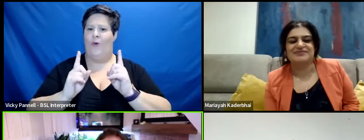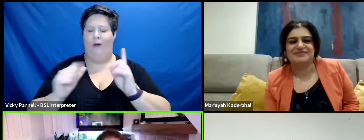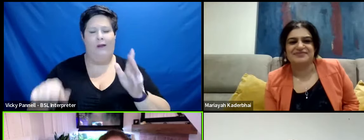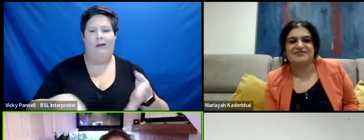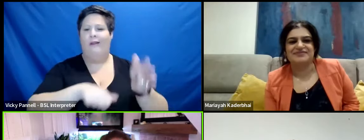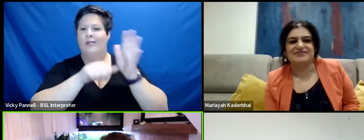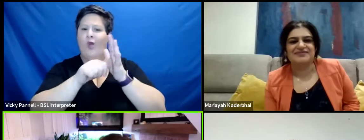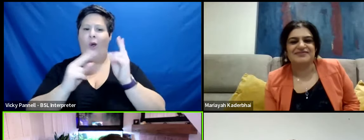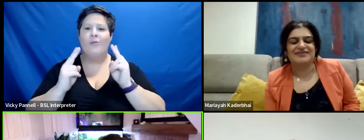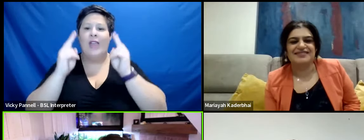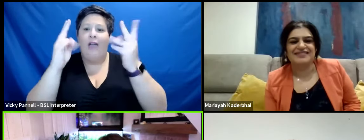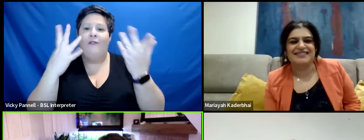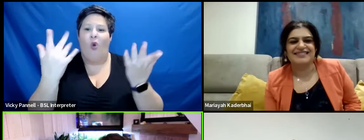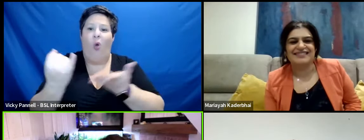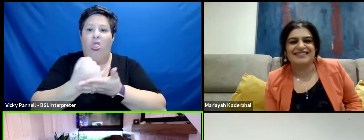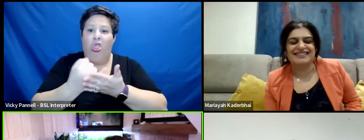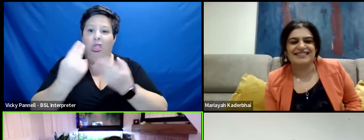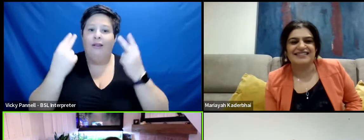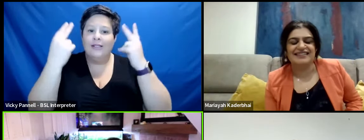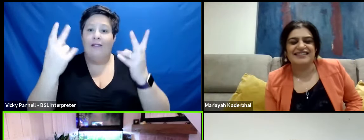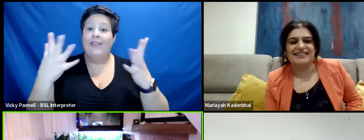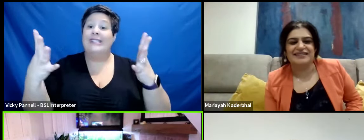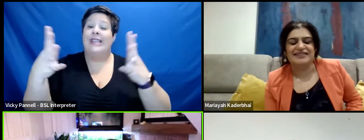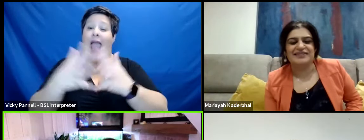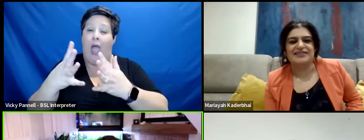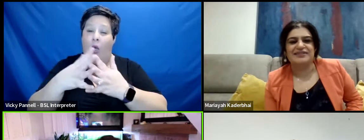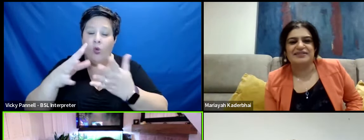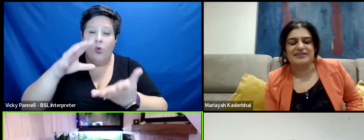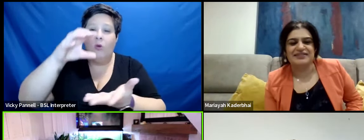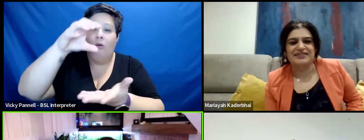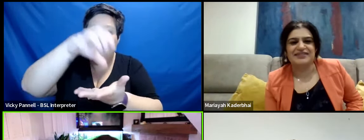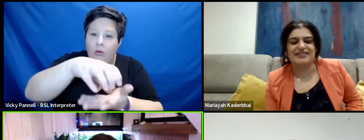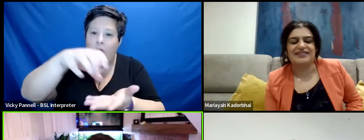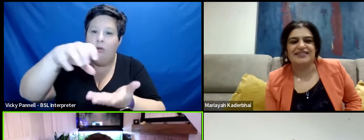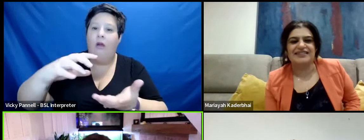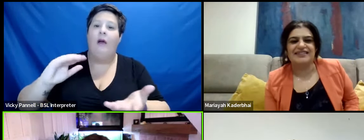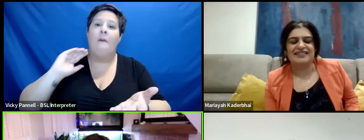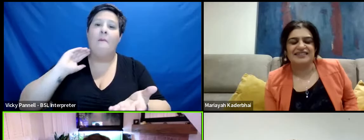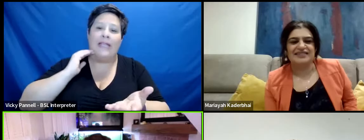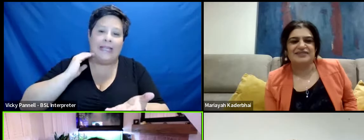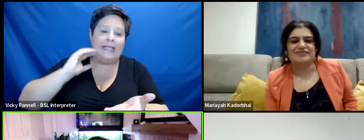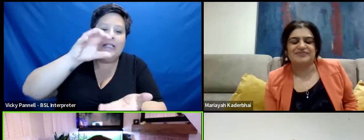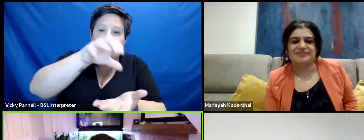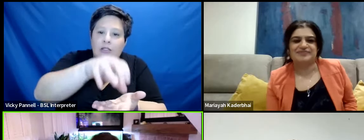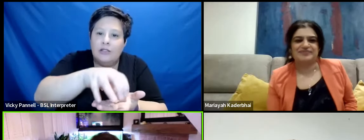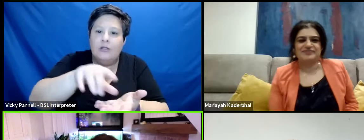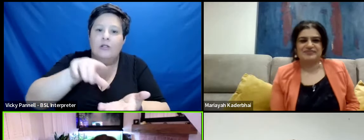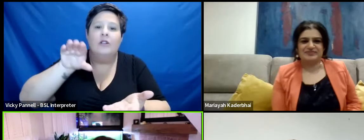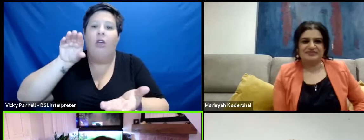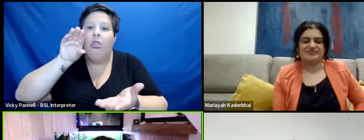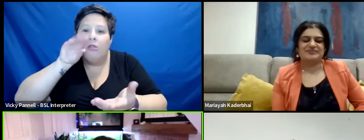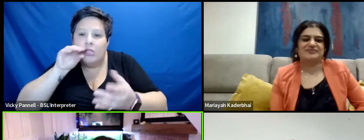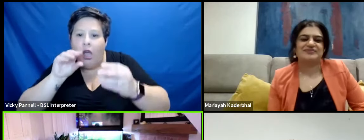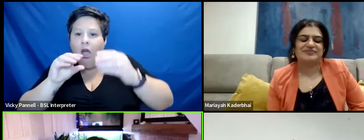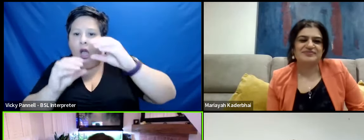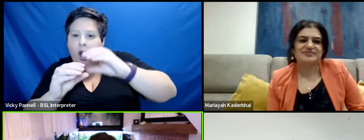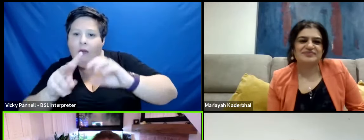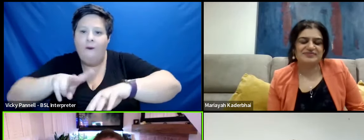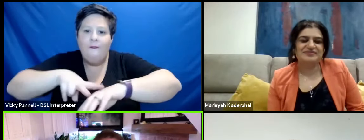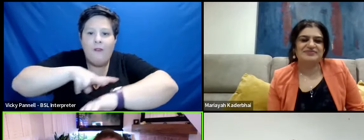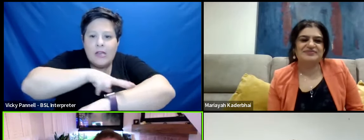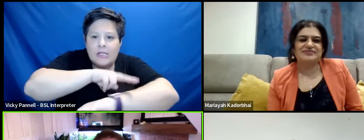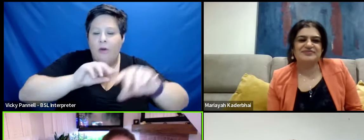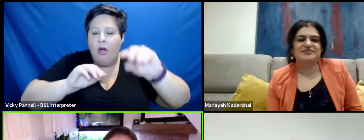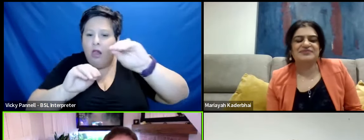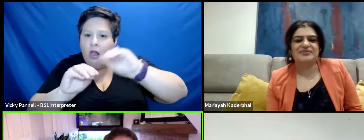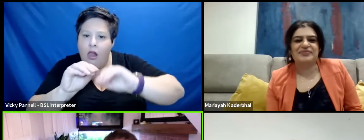chef or a not so good chef. And it's the, it's, it's the placement of the, of the meat, of the, of the duck and like the vegetables. And then